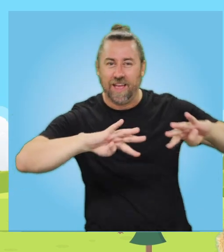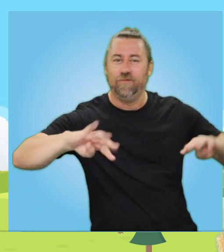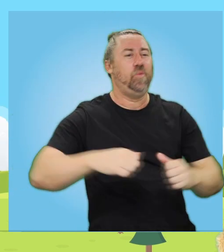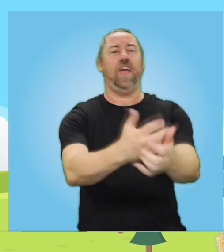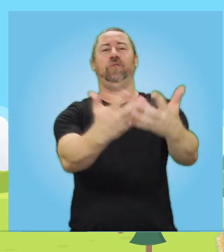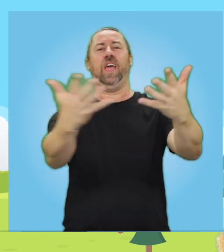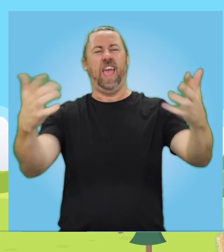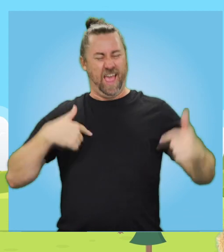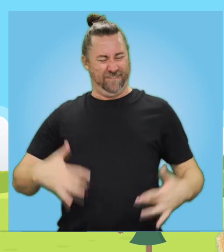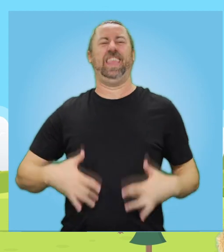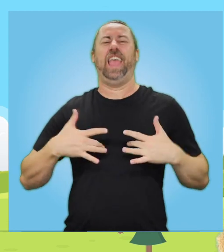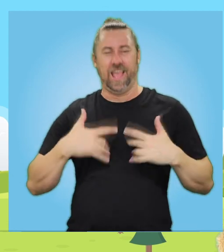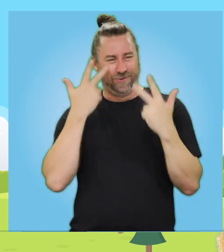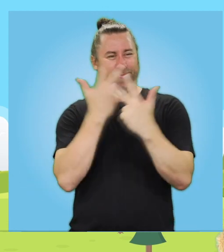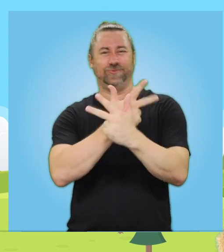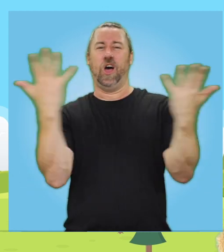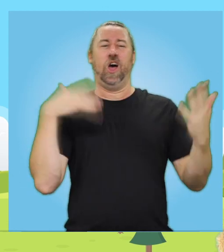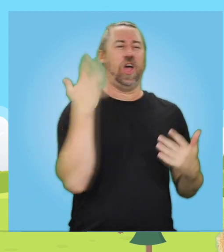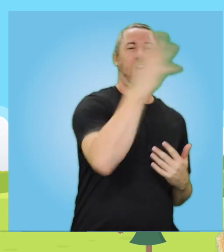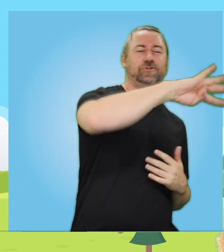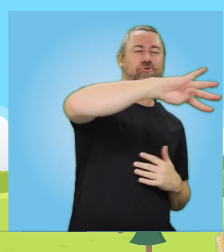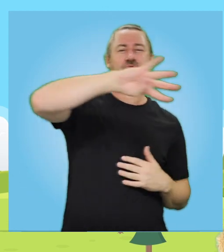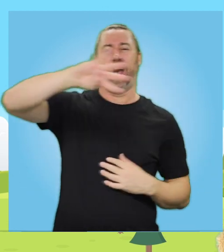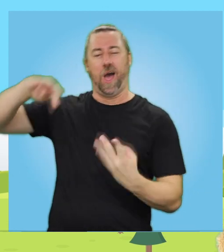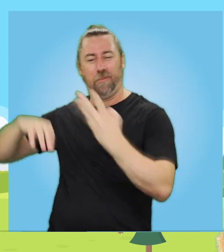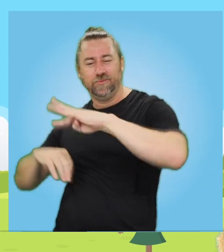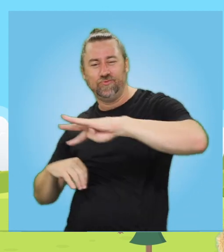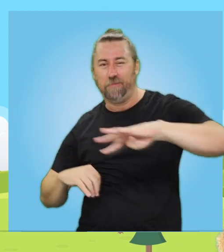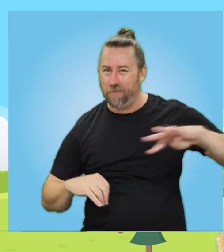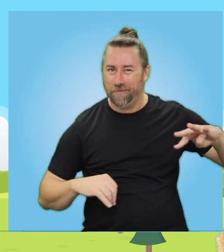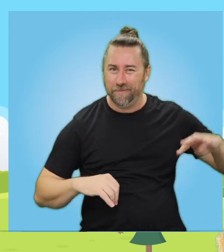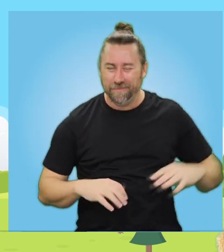air everywhere. It's a squiggly kind of day.